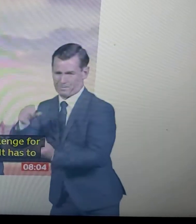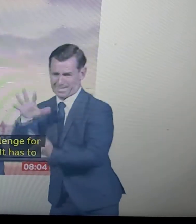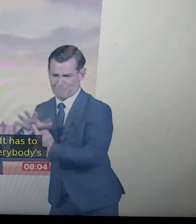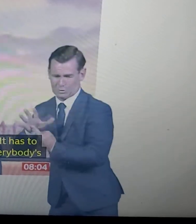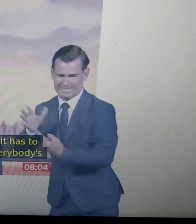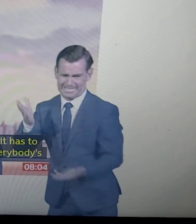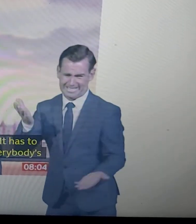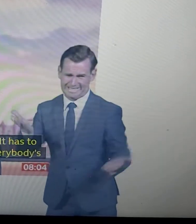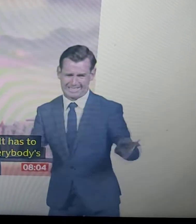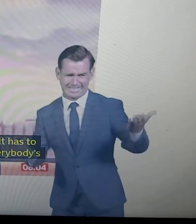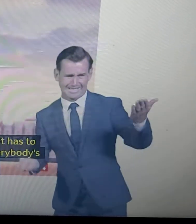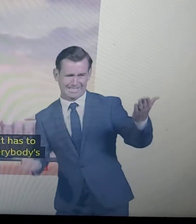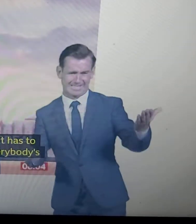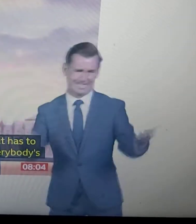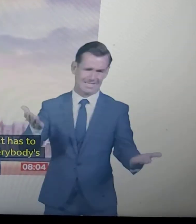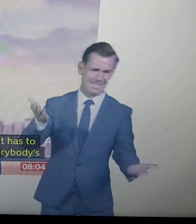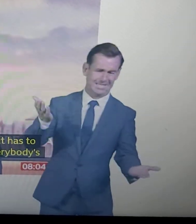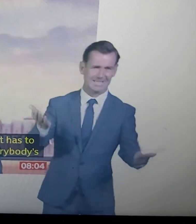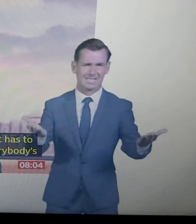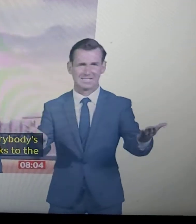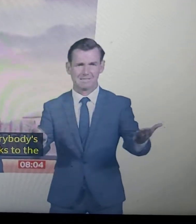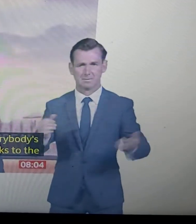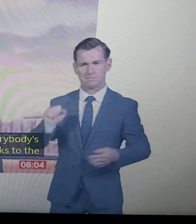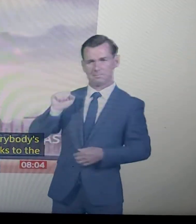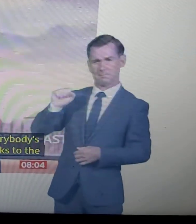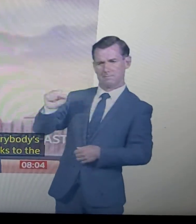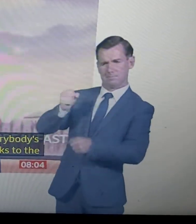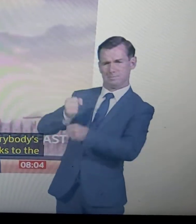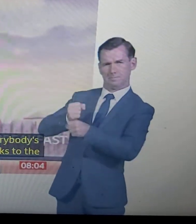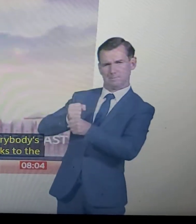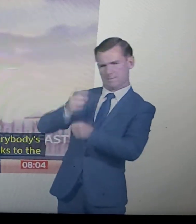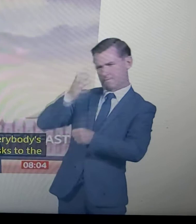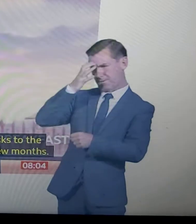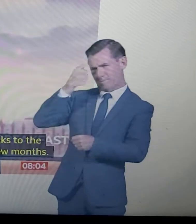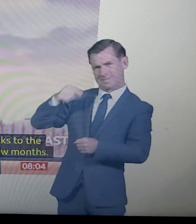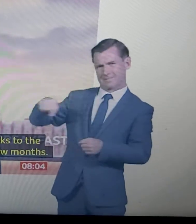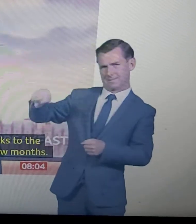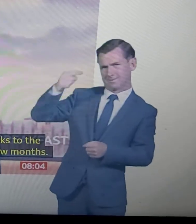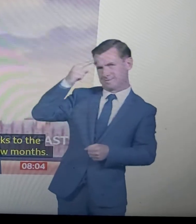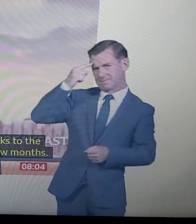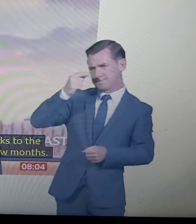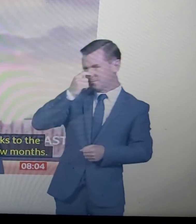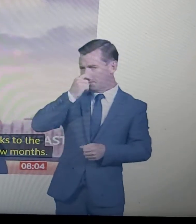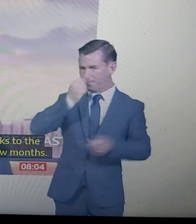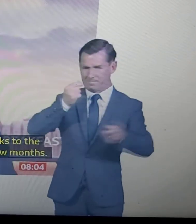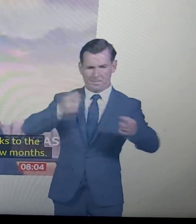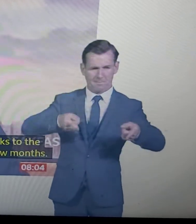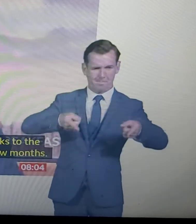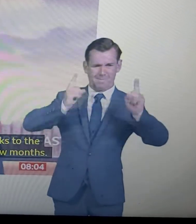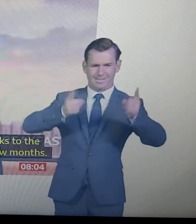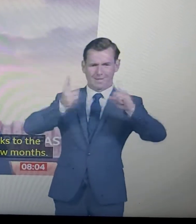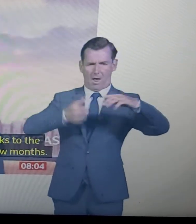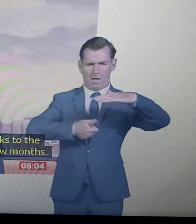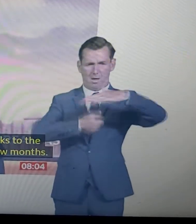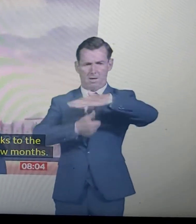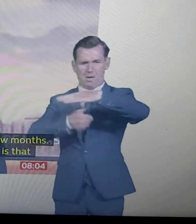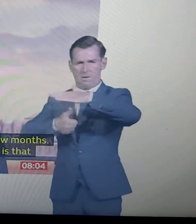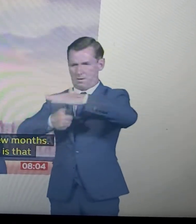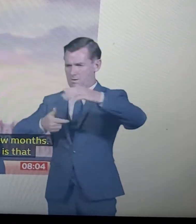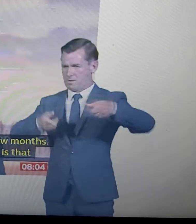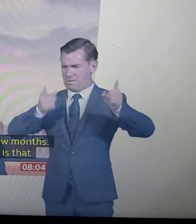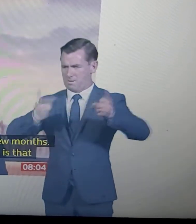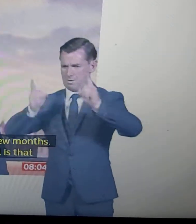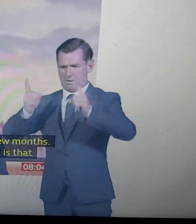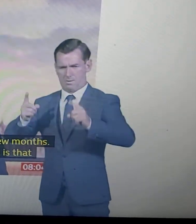months. Now, the view in Whitehall is that ministers have put in some measures that will help prepare the